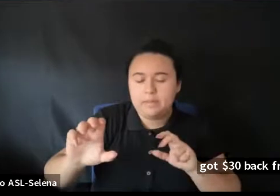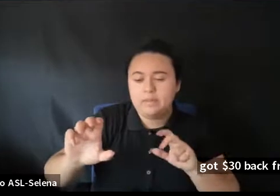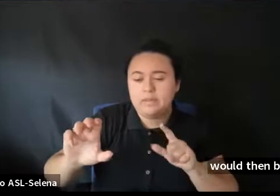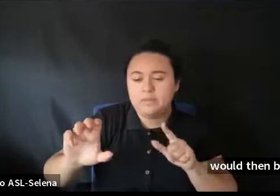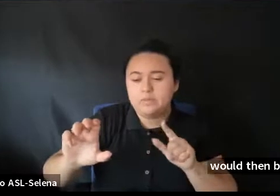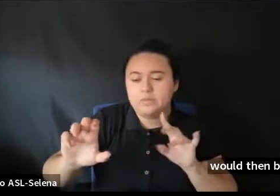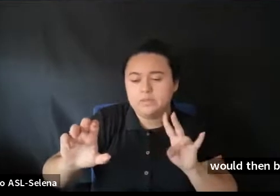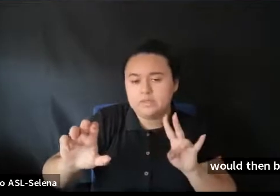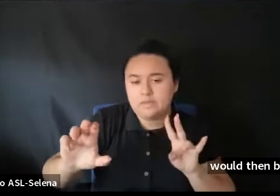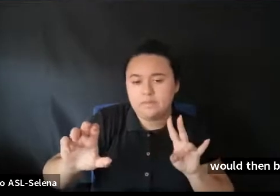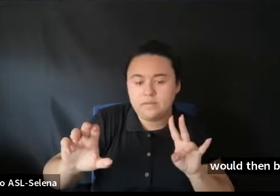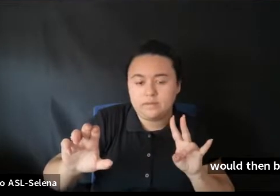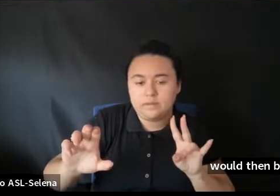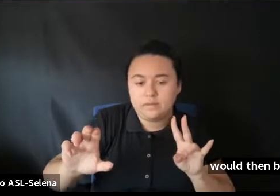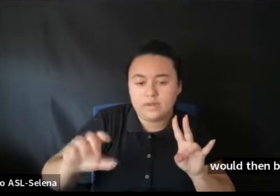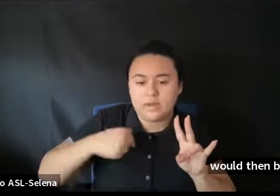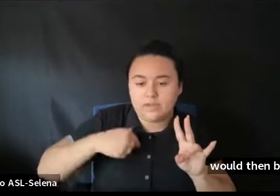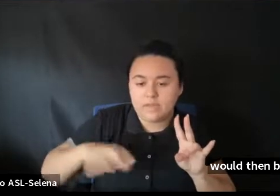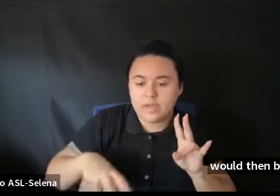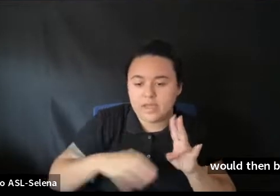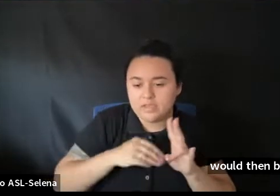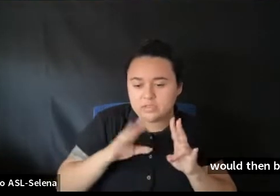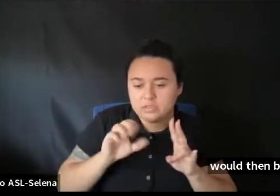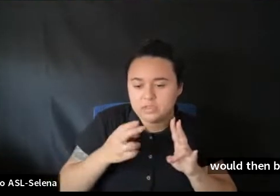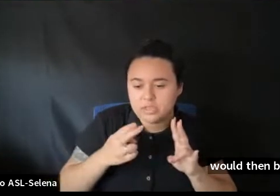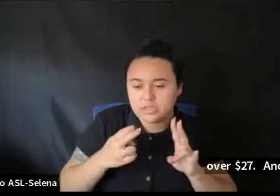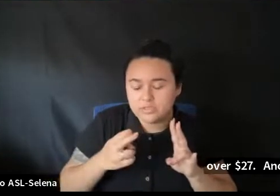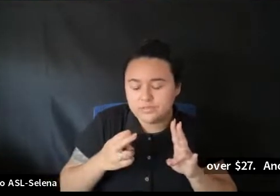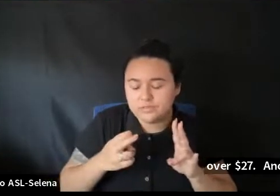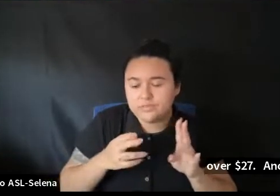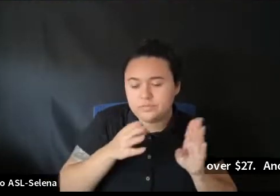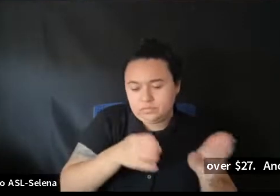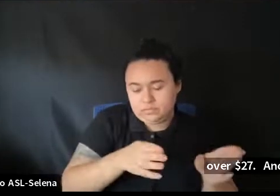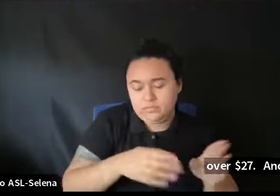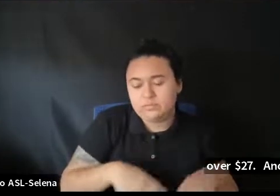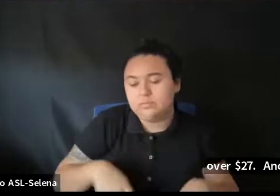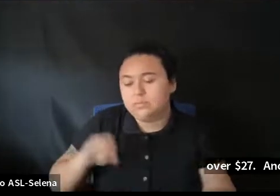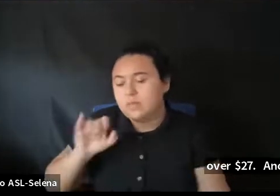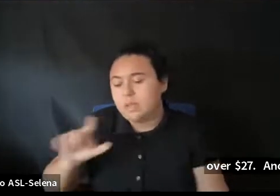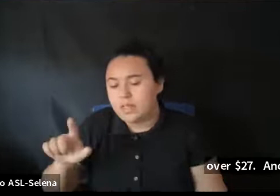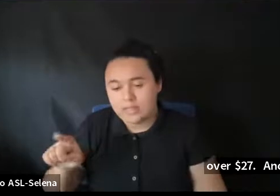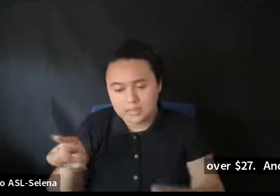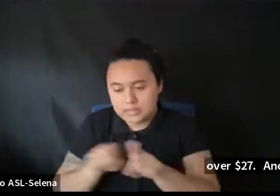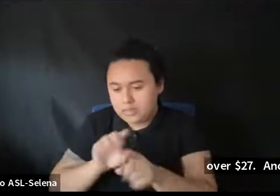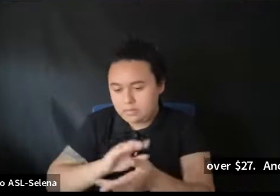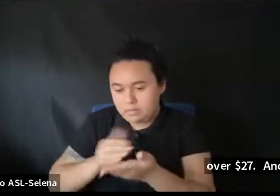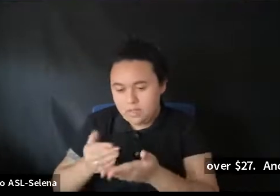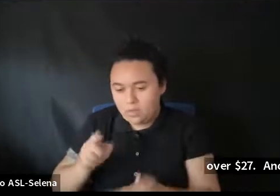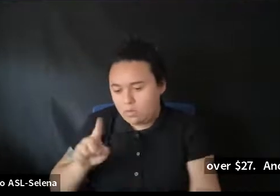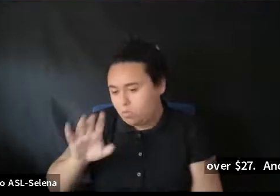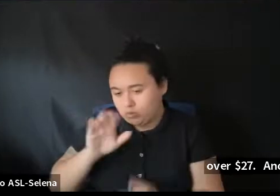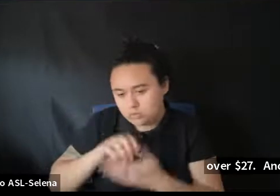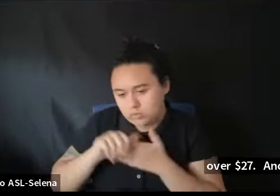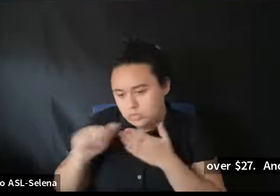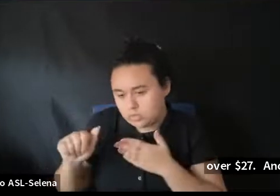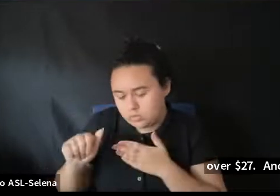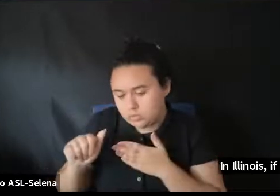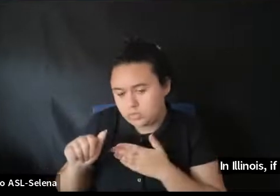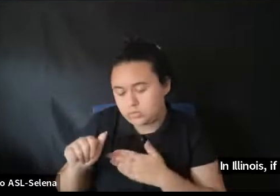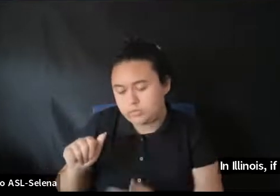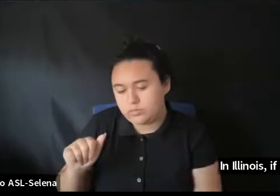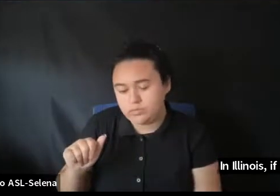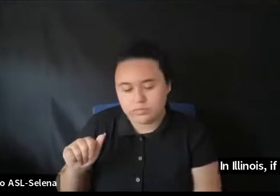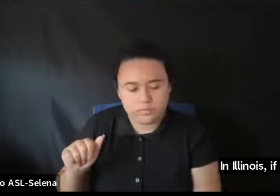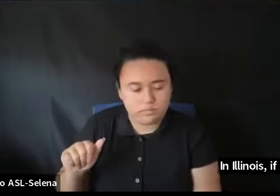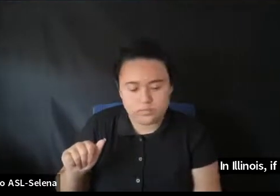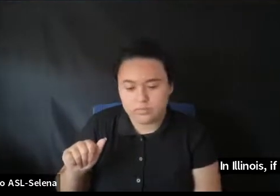got that extra cash in Illinois. If I spent the same amount of money. If I happen to